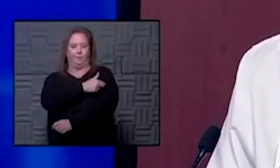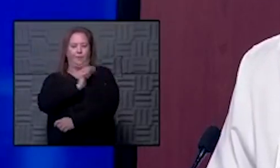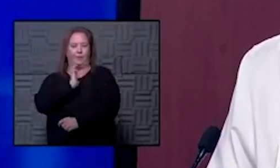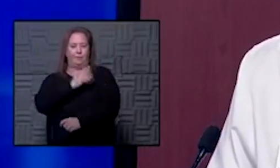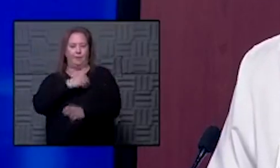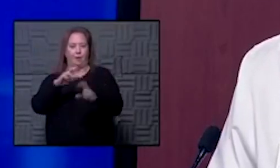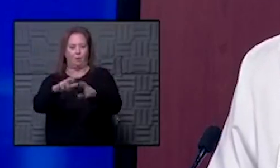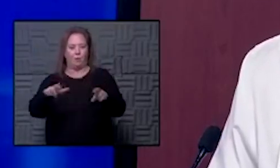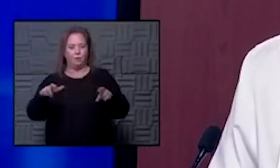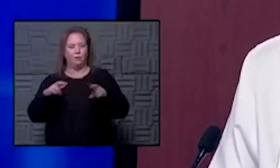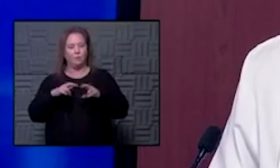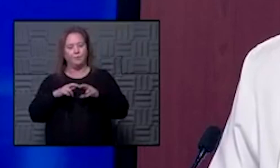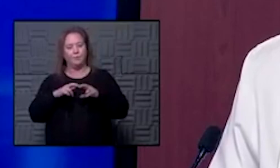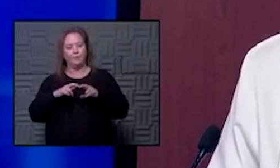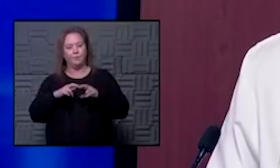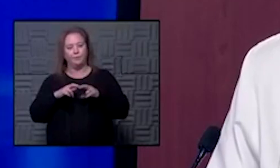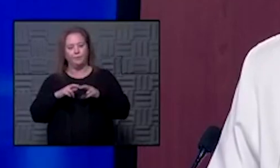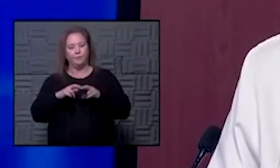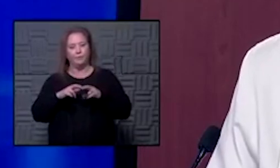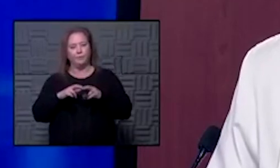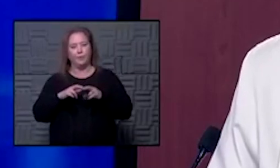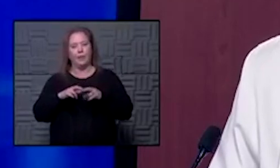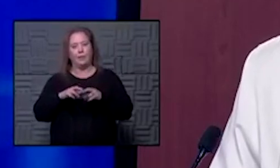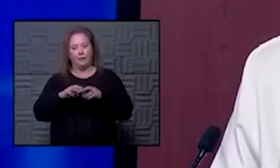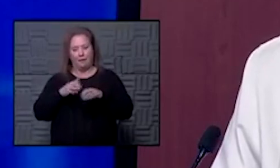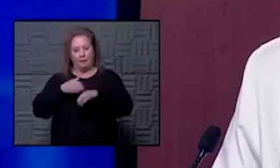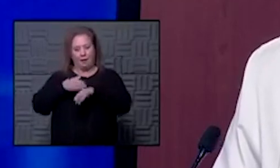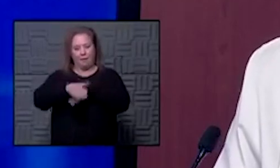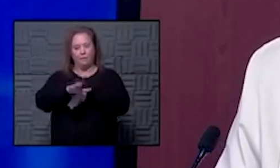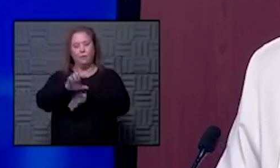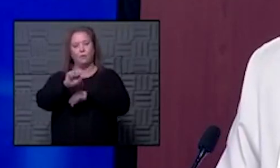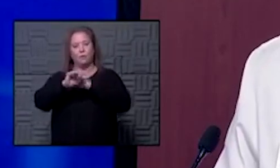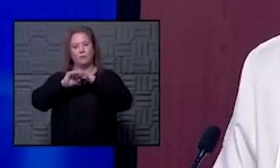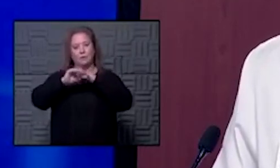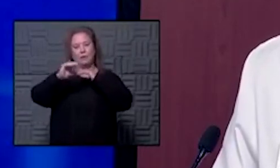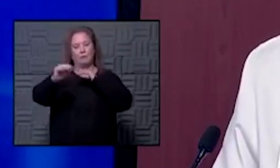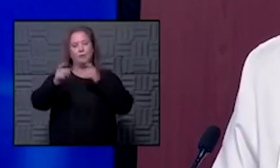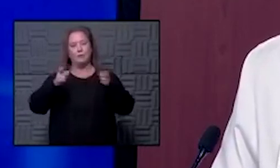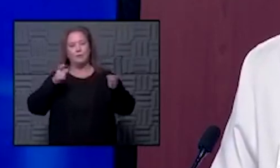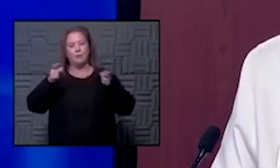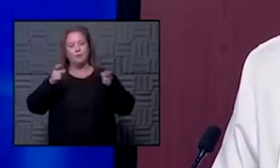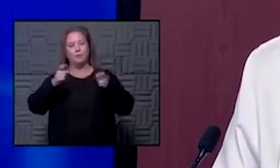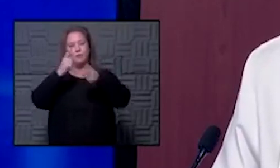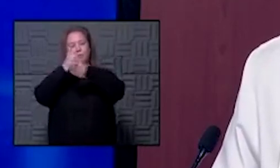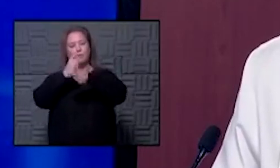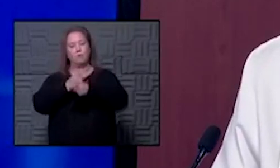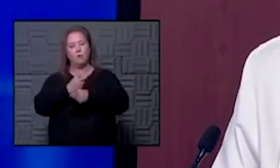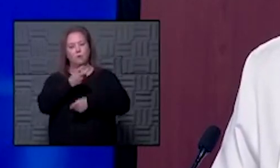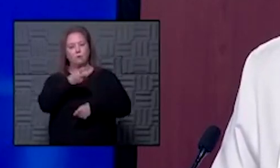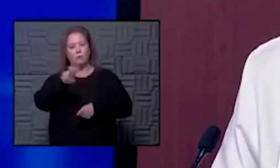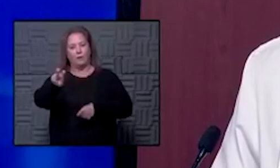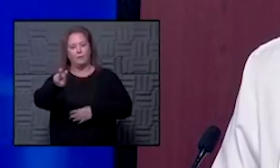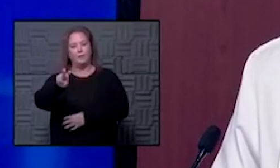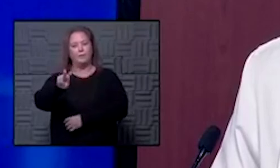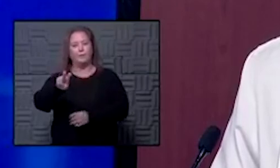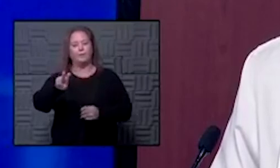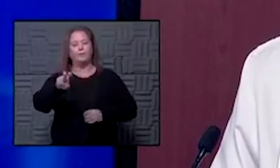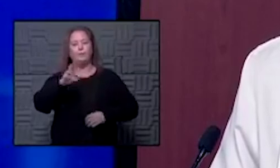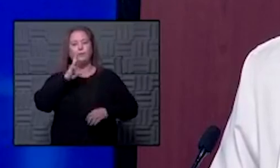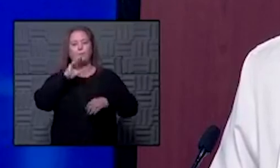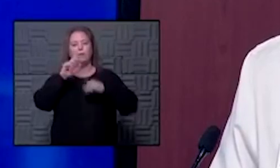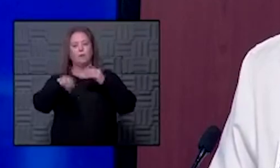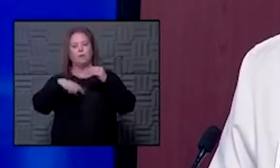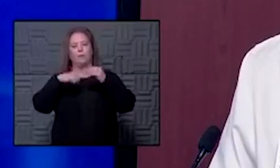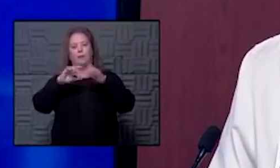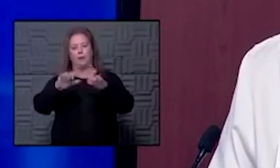region and um that then care after stabilization would would be managed um with an appropriate transfer and i know we've talked about that